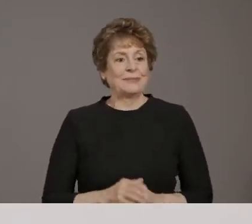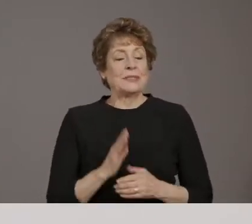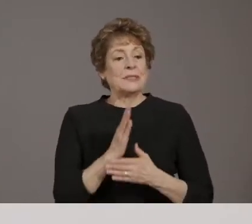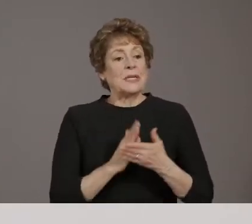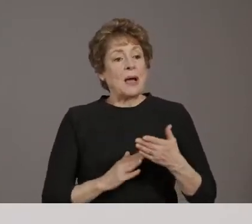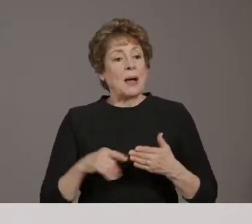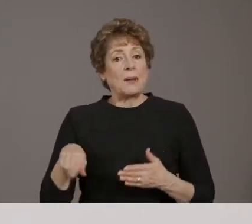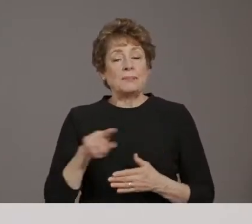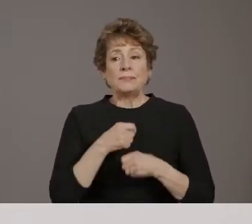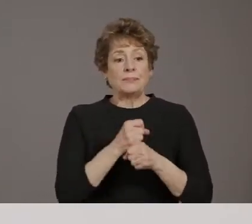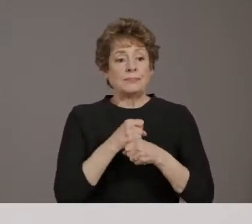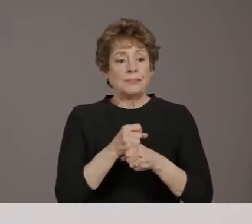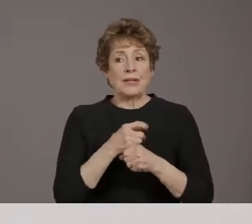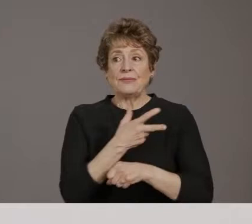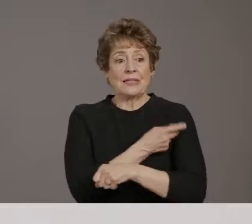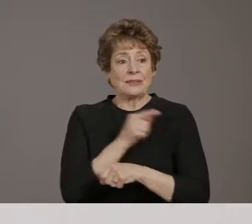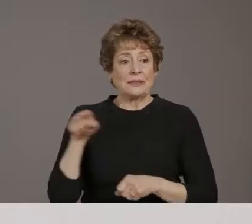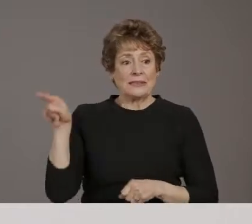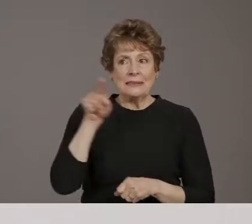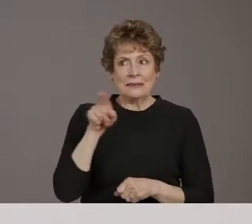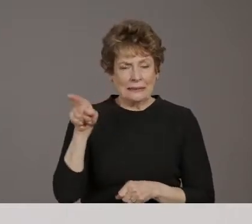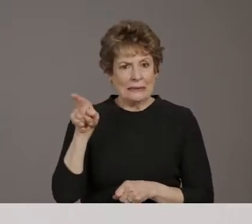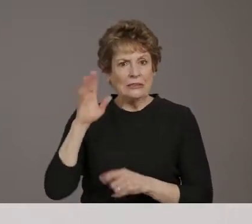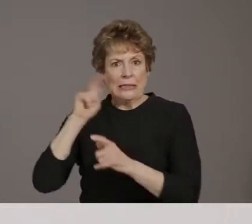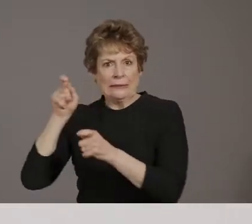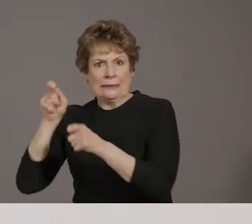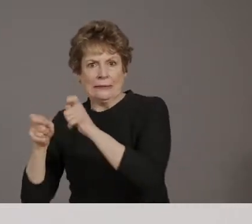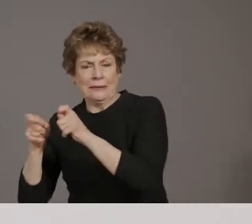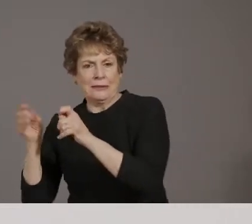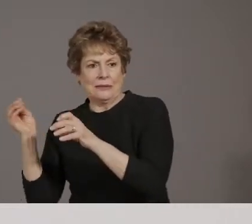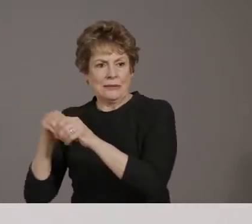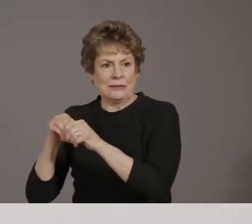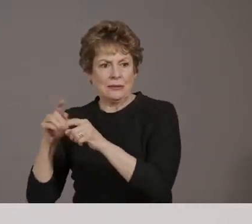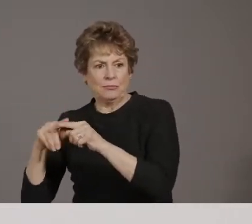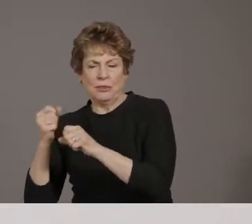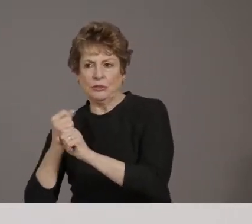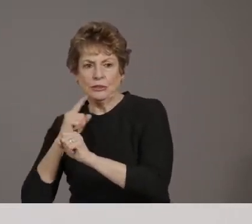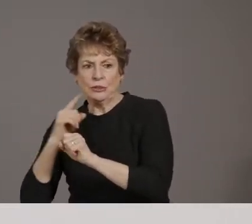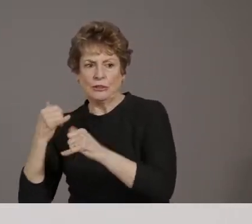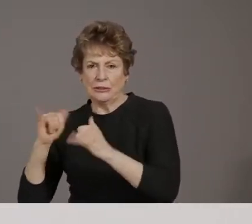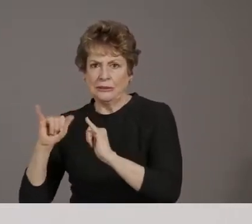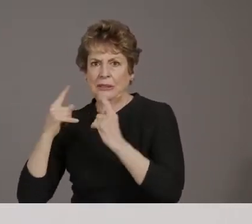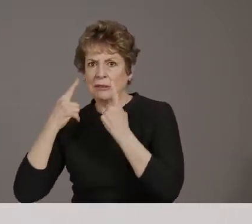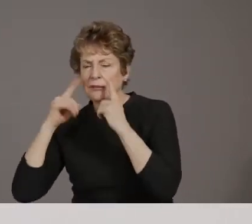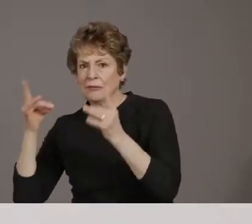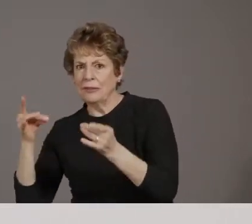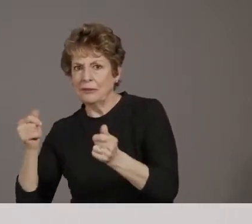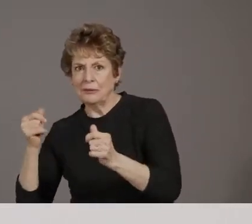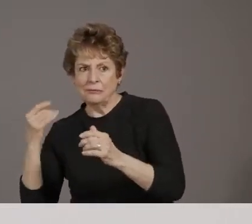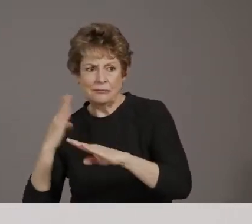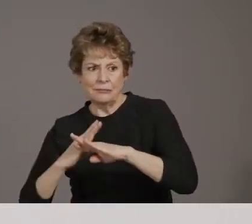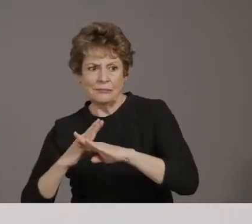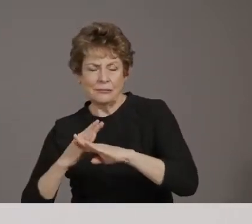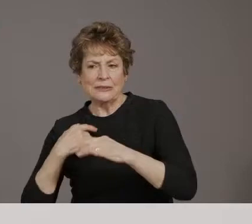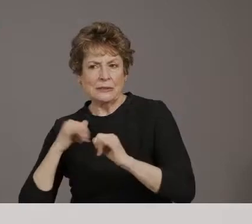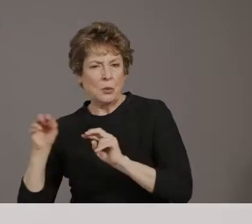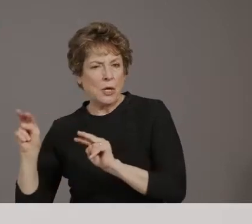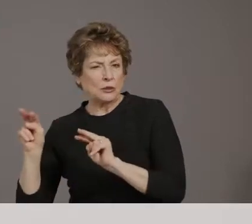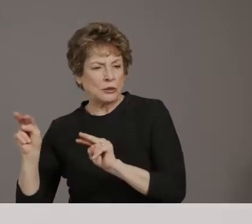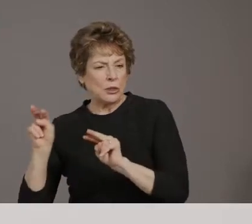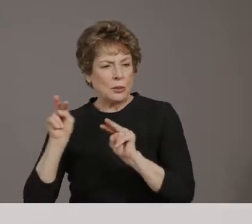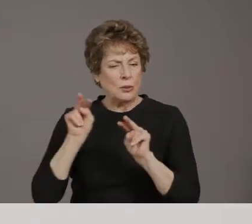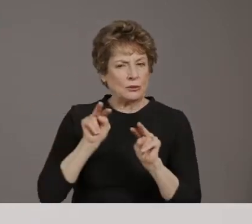little bit to give it even more efficacy to be more efficacious against it. Um, but we do continue to monitor, um, the